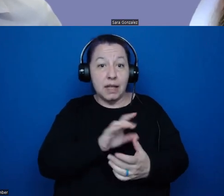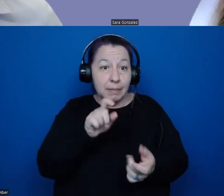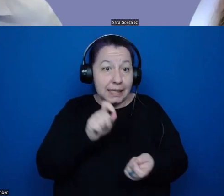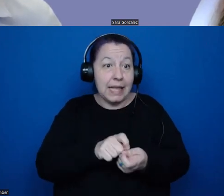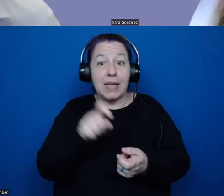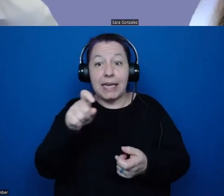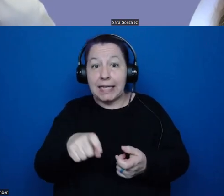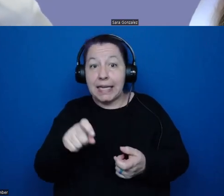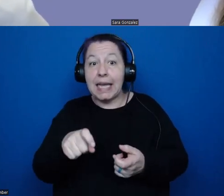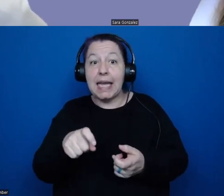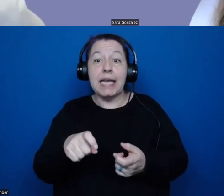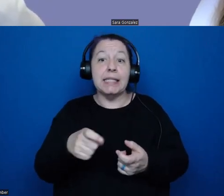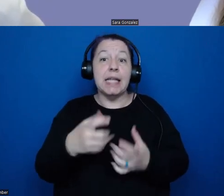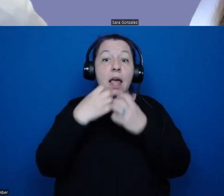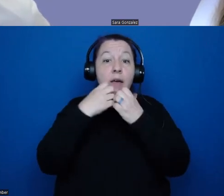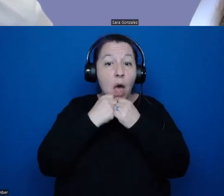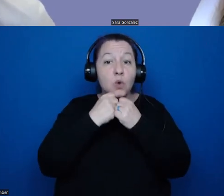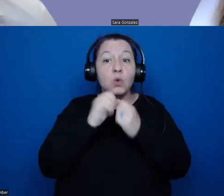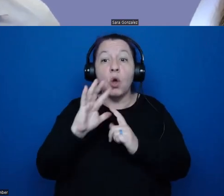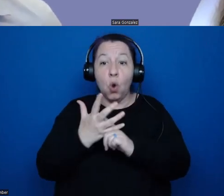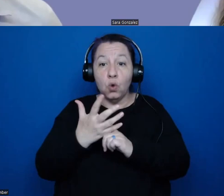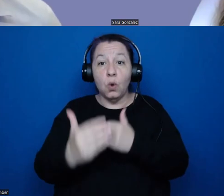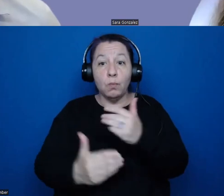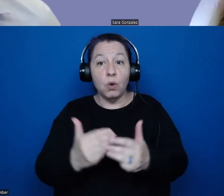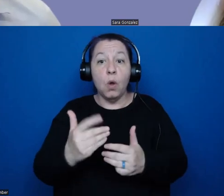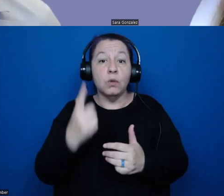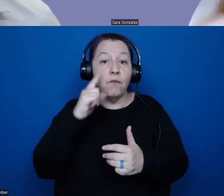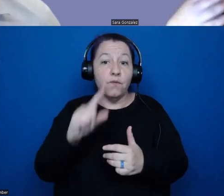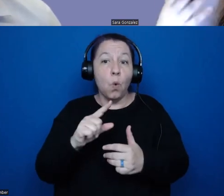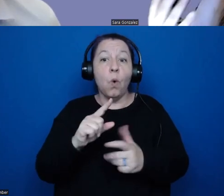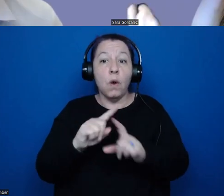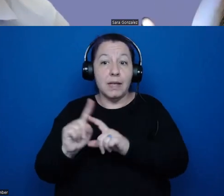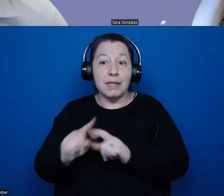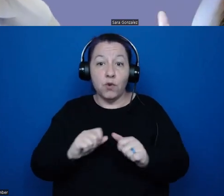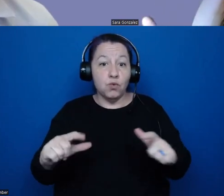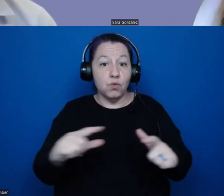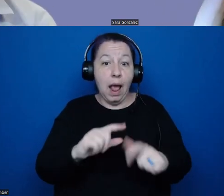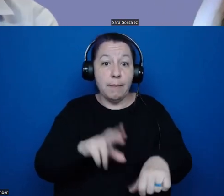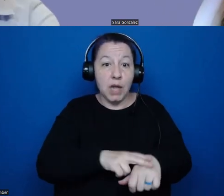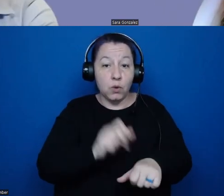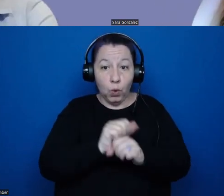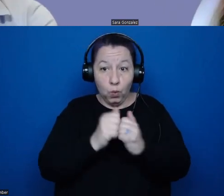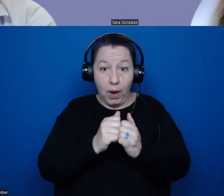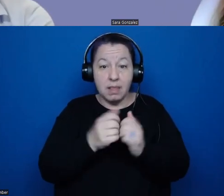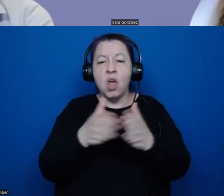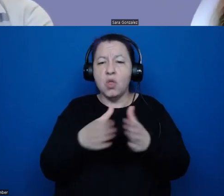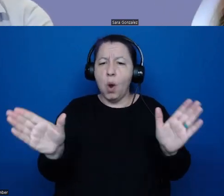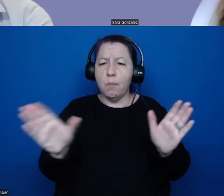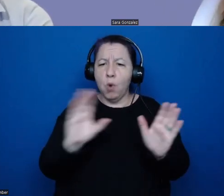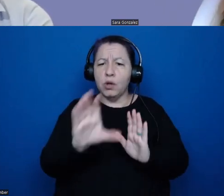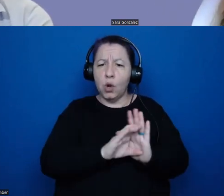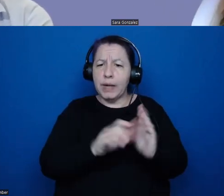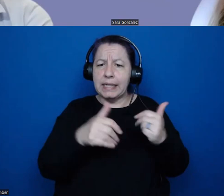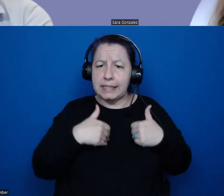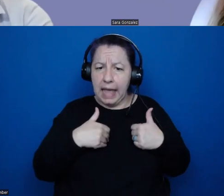values and cultural protocols of the nations that we're working with. While there's kind of like broad characteristics, those broad characteristics